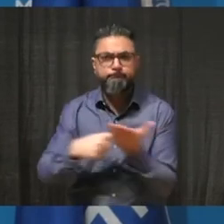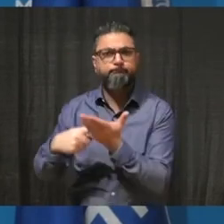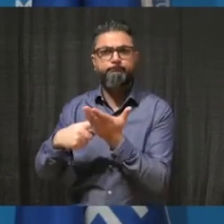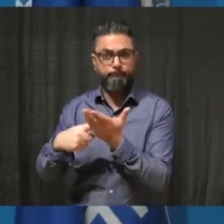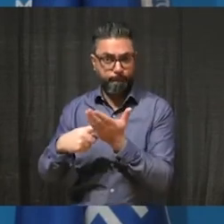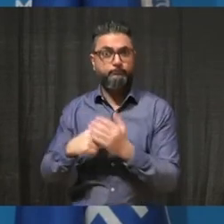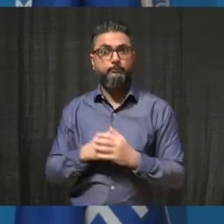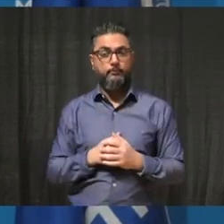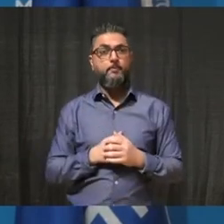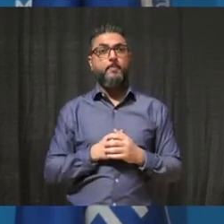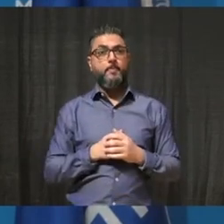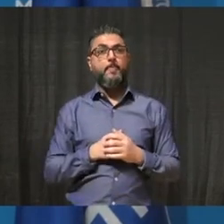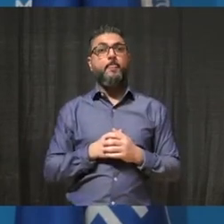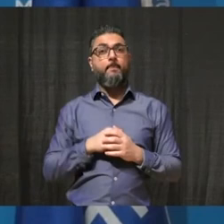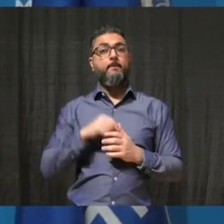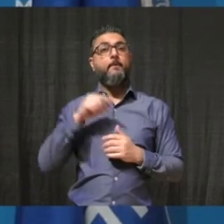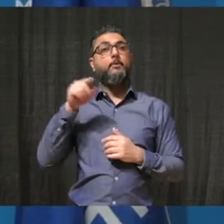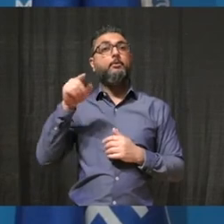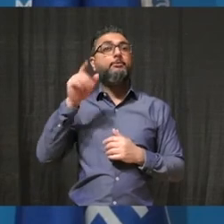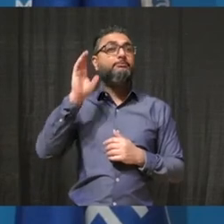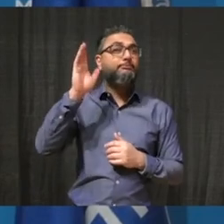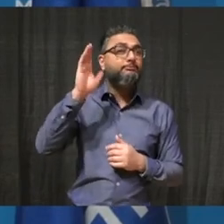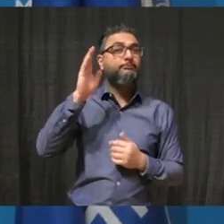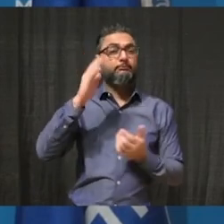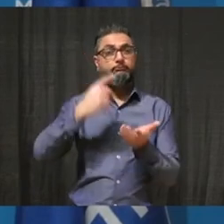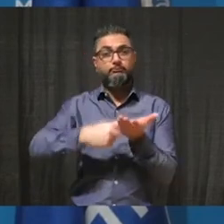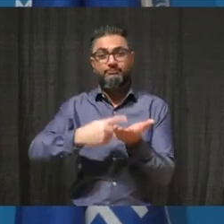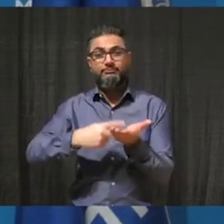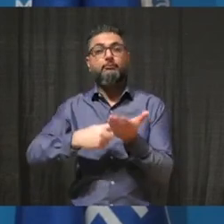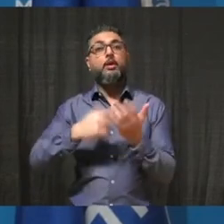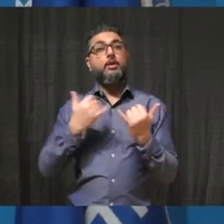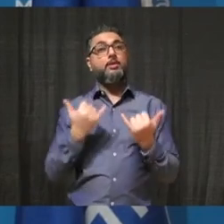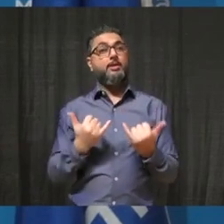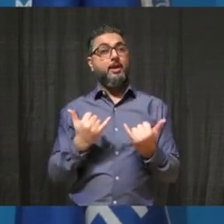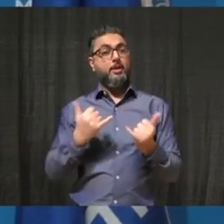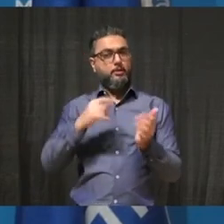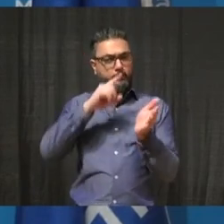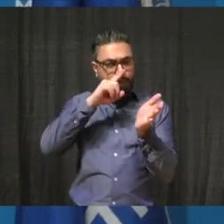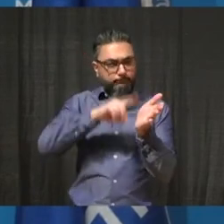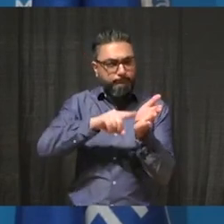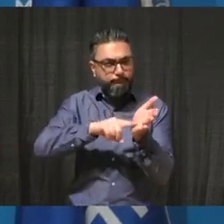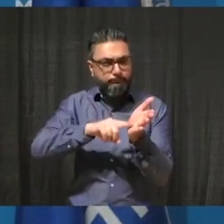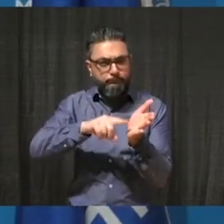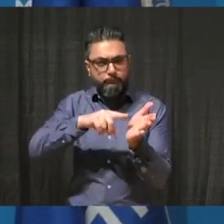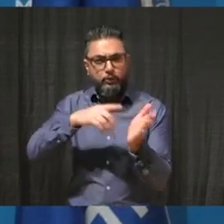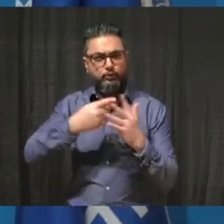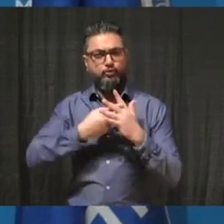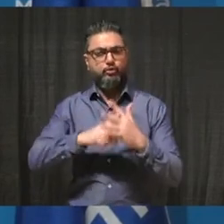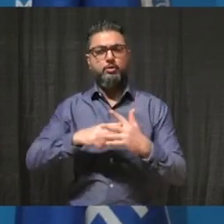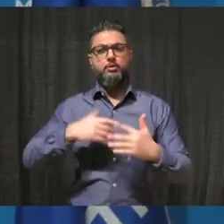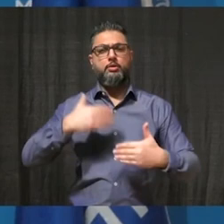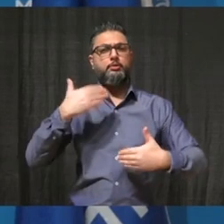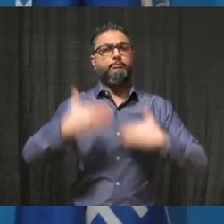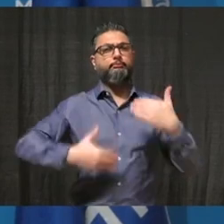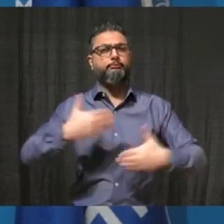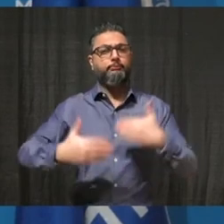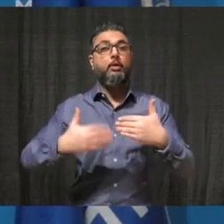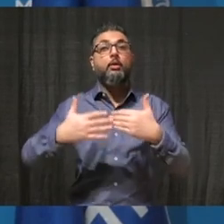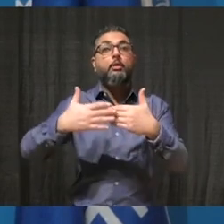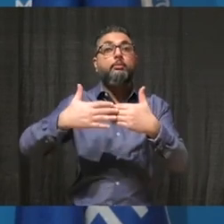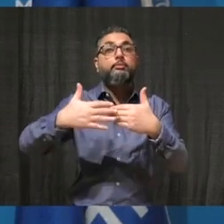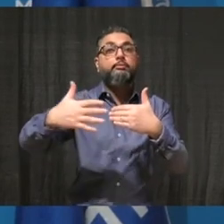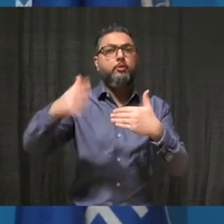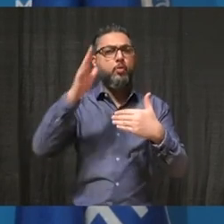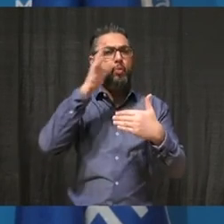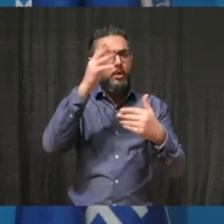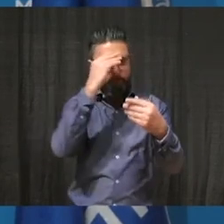investigation into this matter is already underway and a report back to Council and the public will be made in the weeks to come.